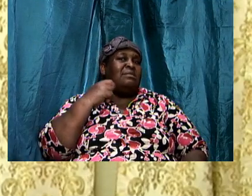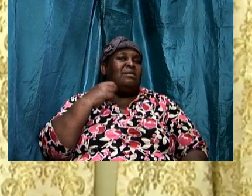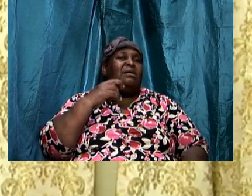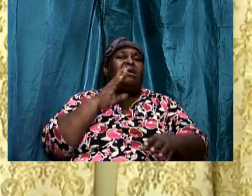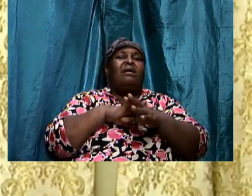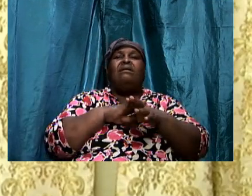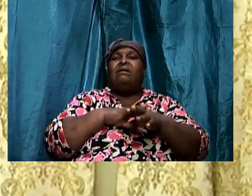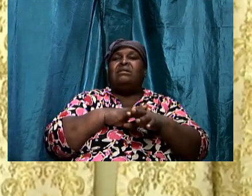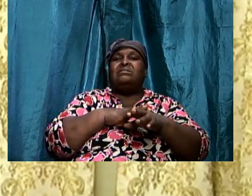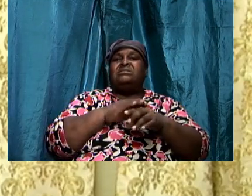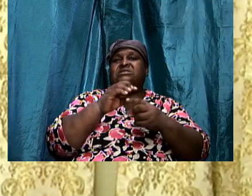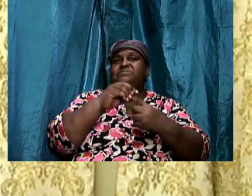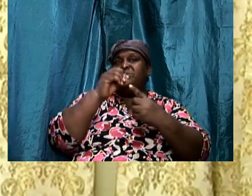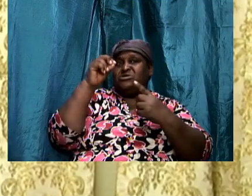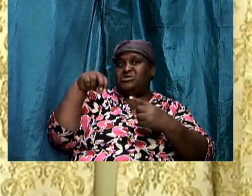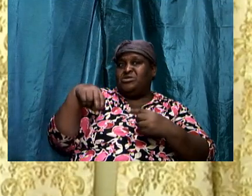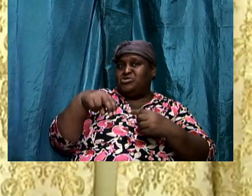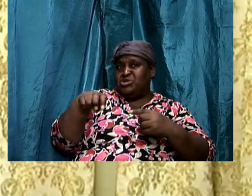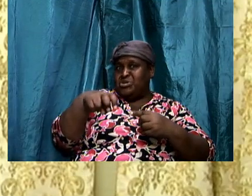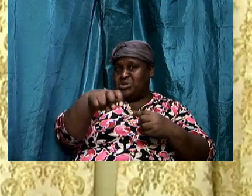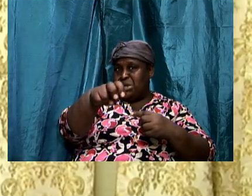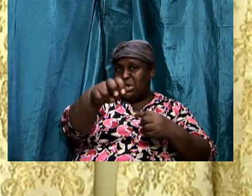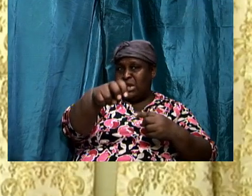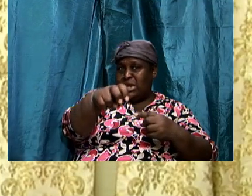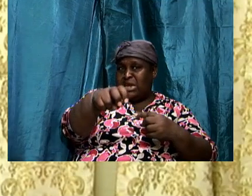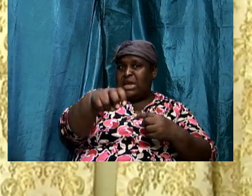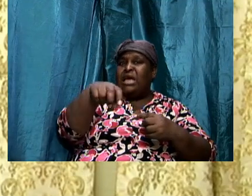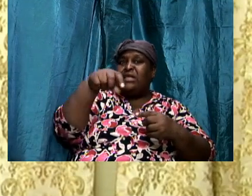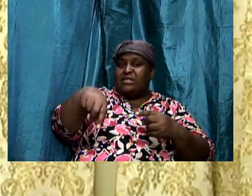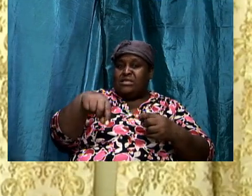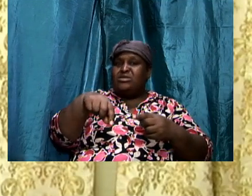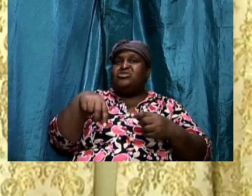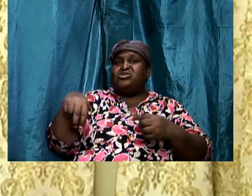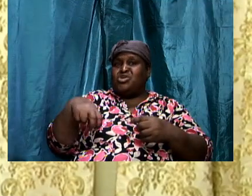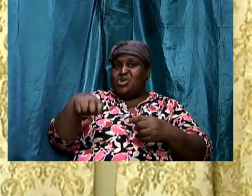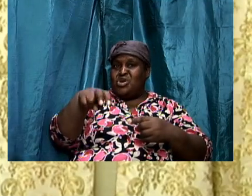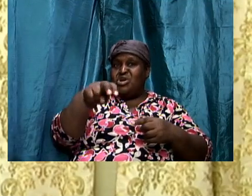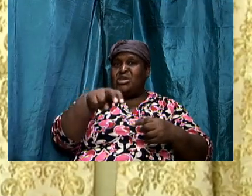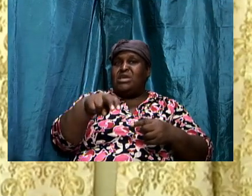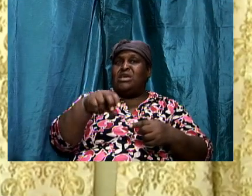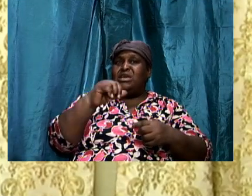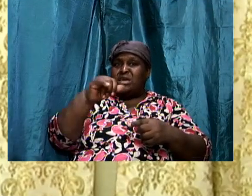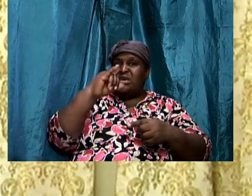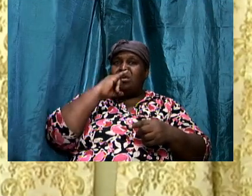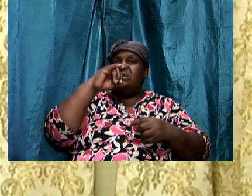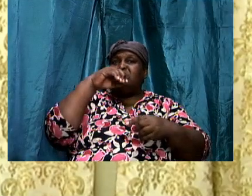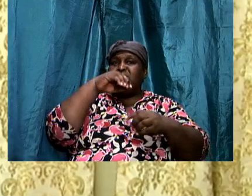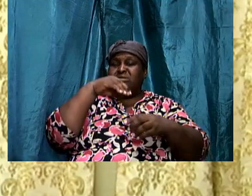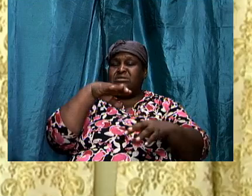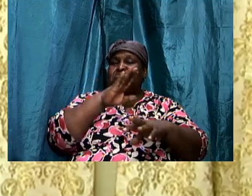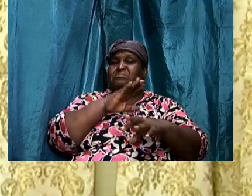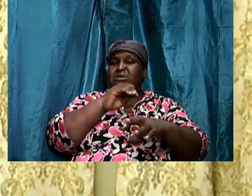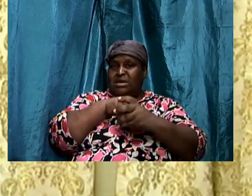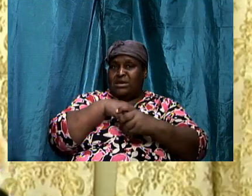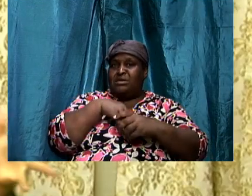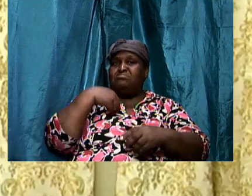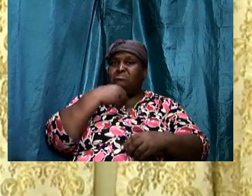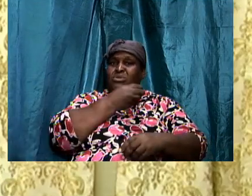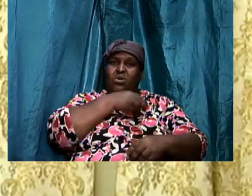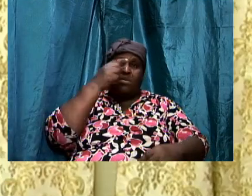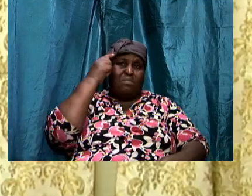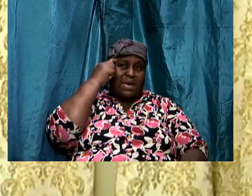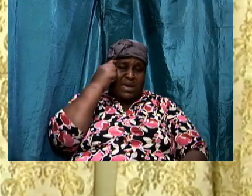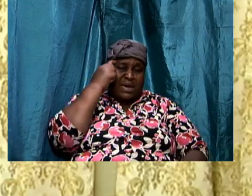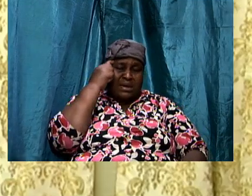road is leading to our minds. He wants to get into the minds of God's people. In addition to